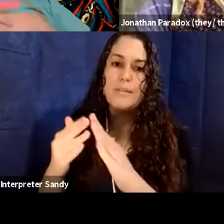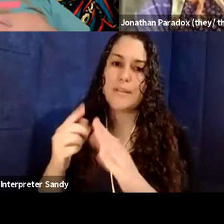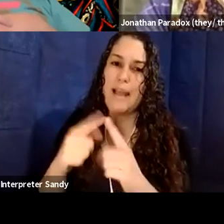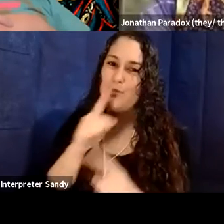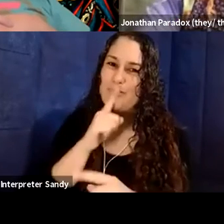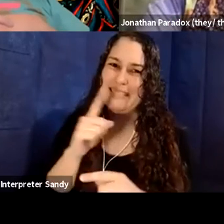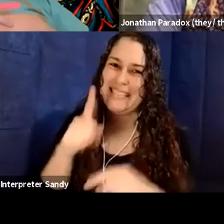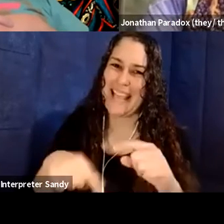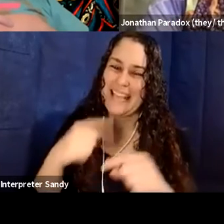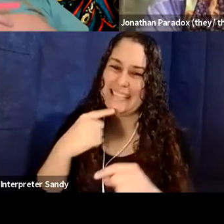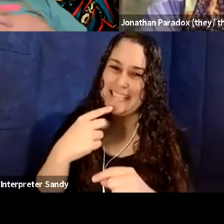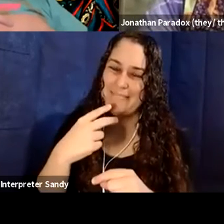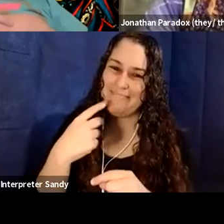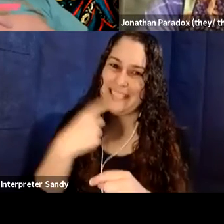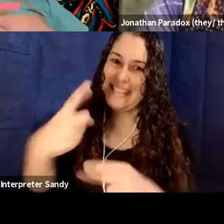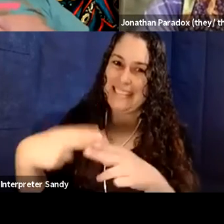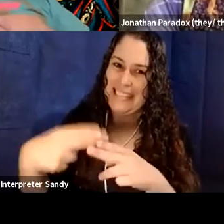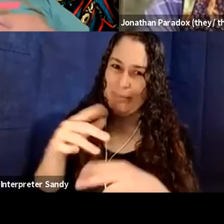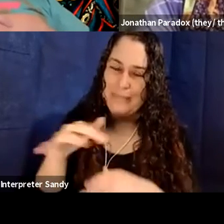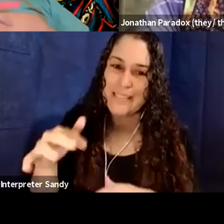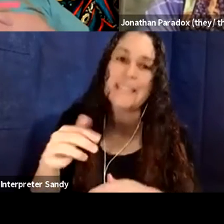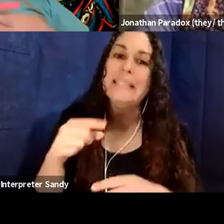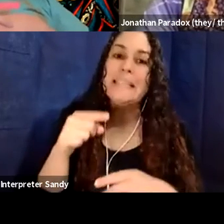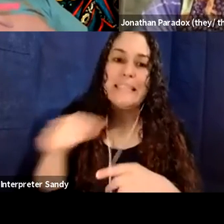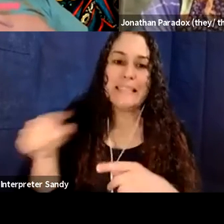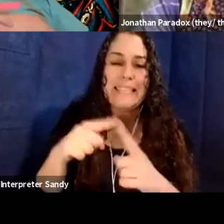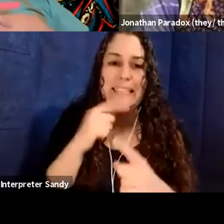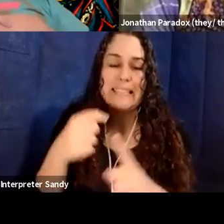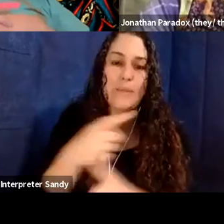pronunciation for, and don't want to do that injustice.